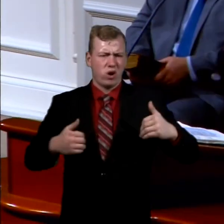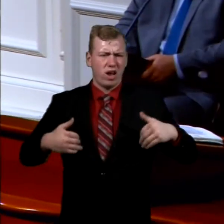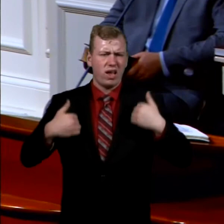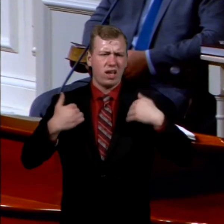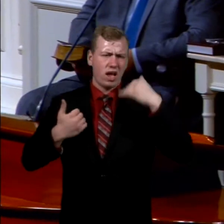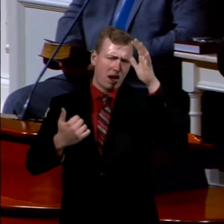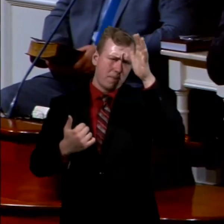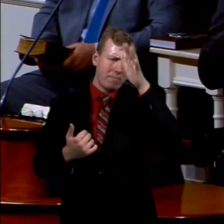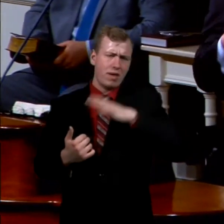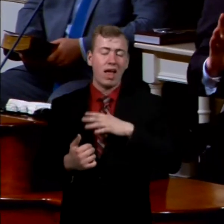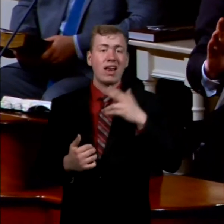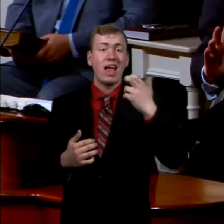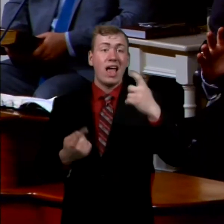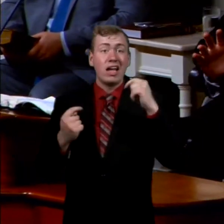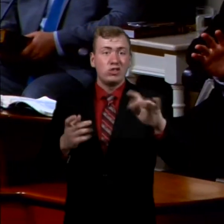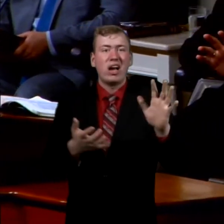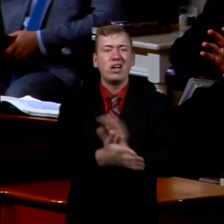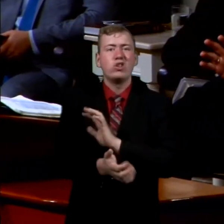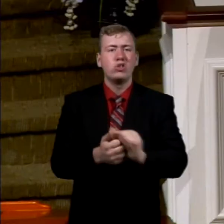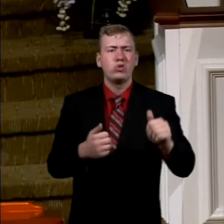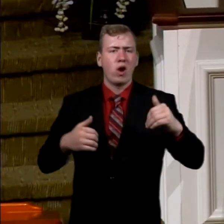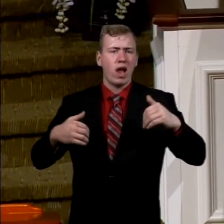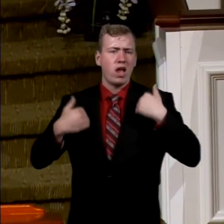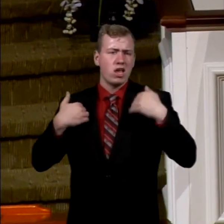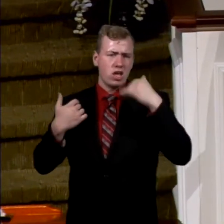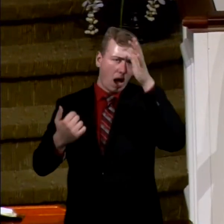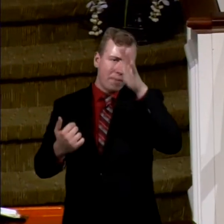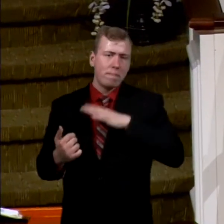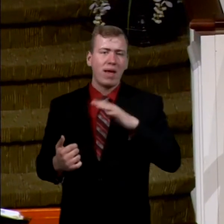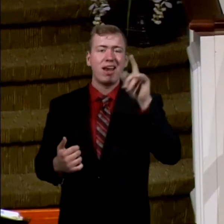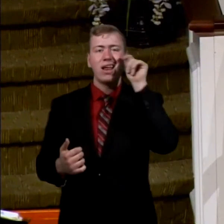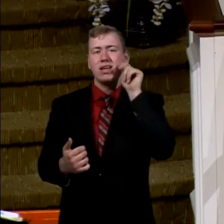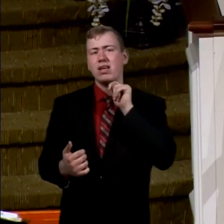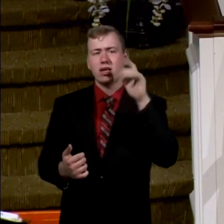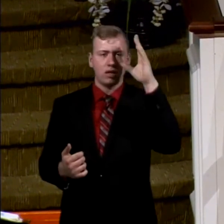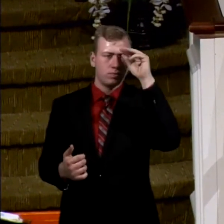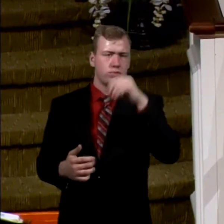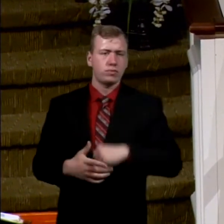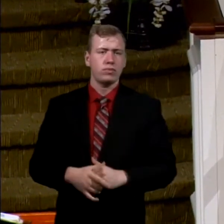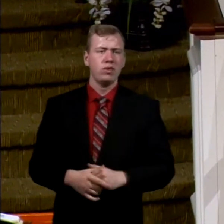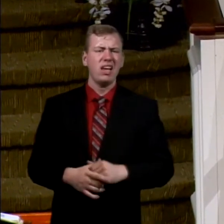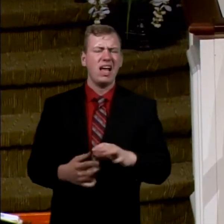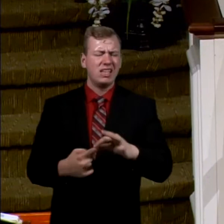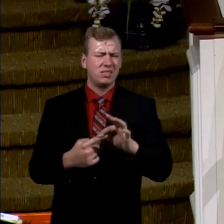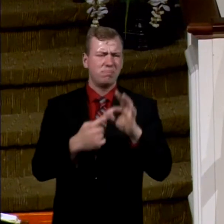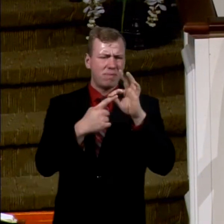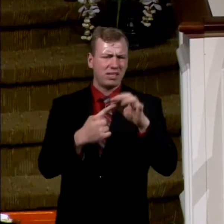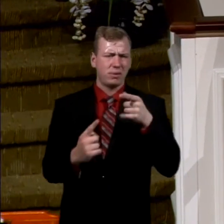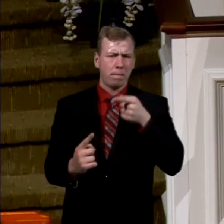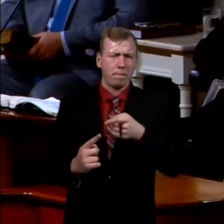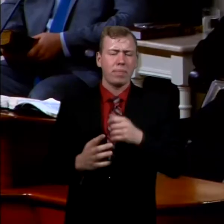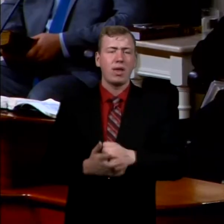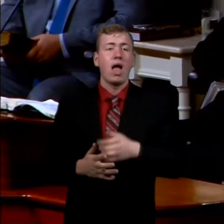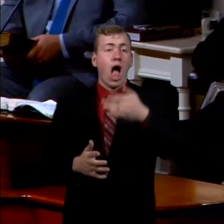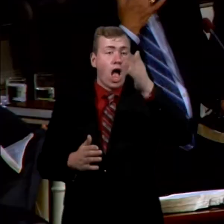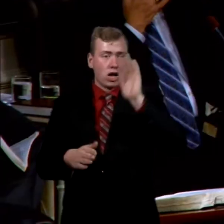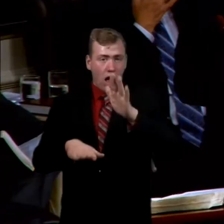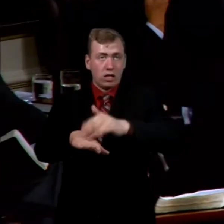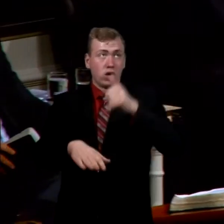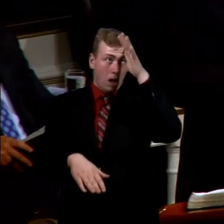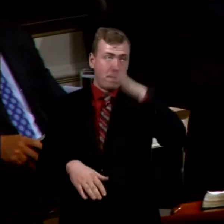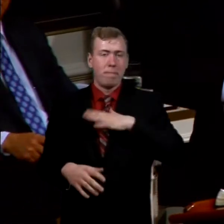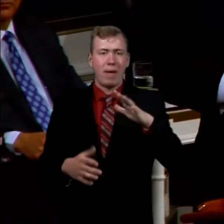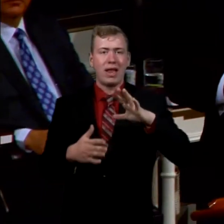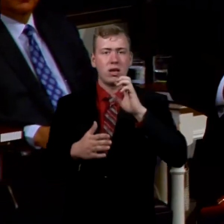teenage boy, a child, teenage, a young man. And especially God's called men to lead. Men have